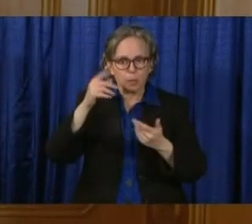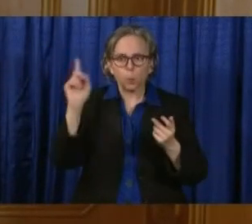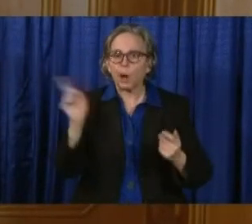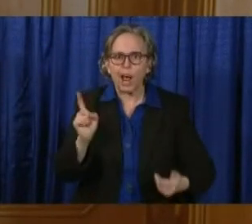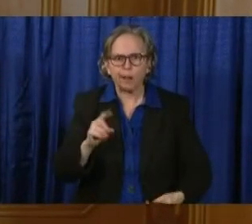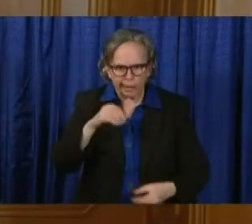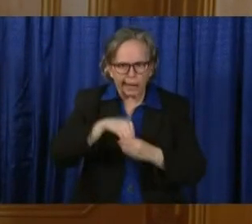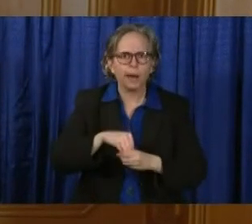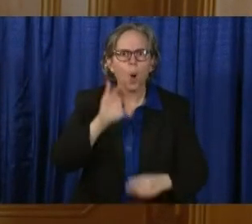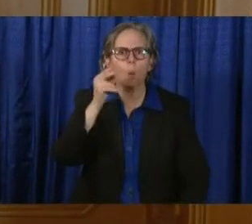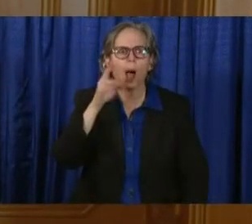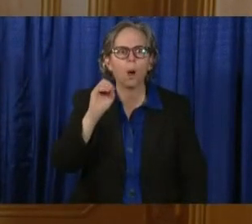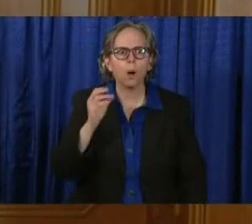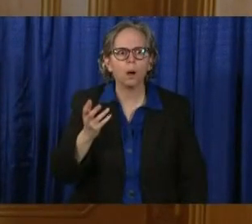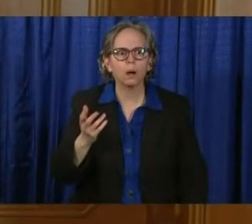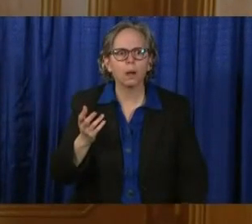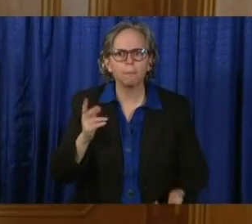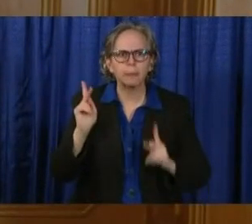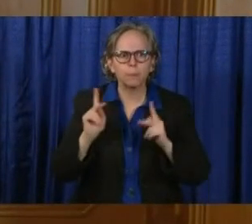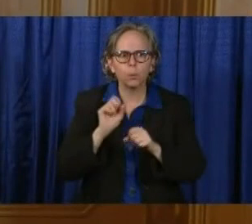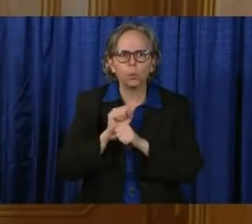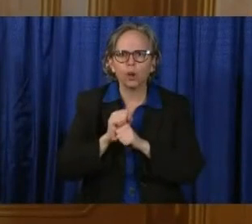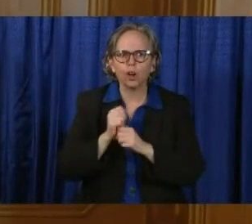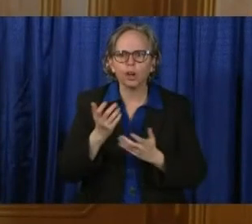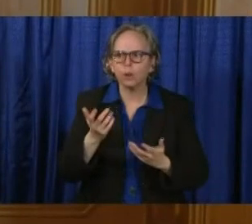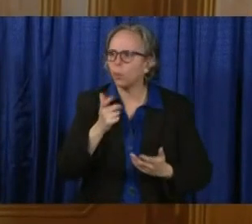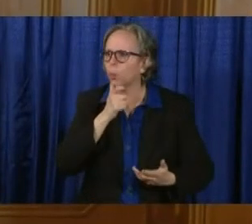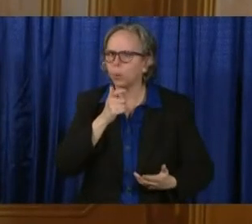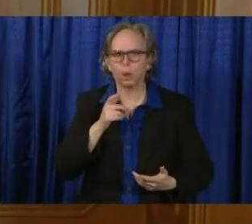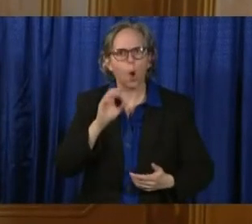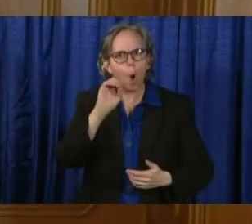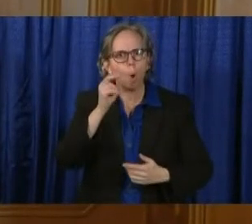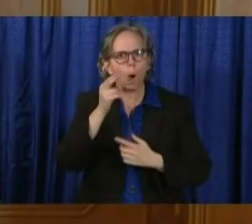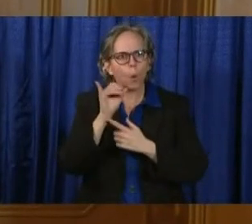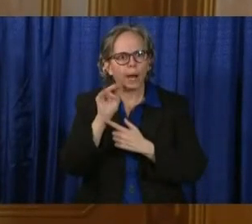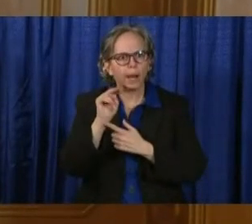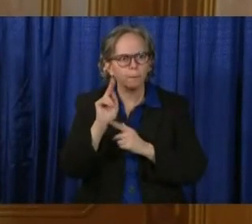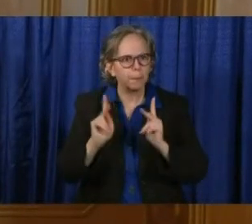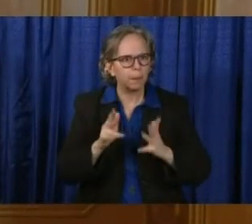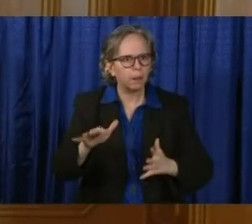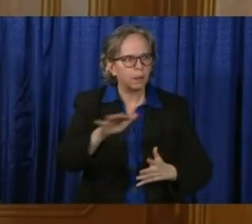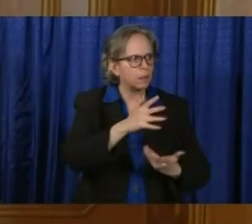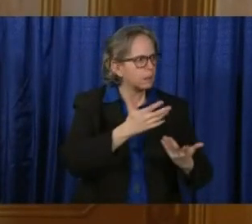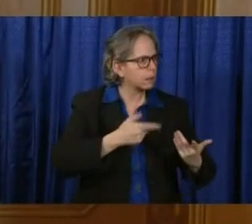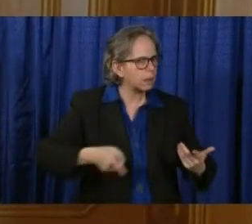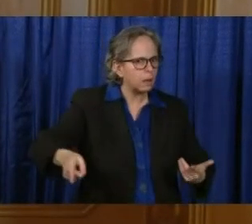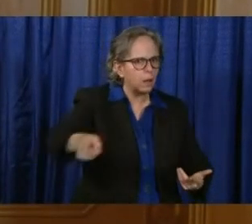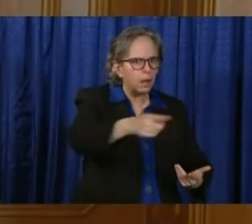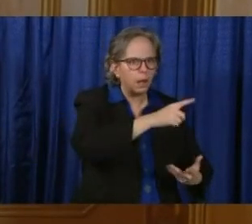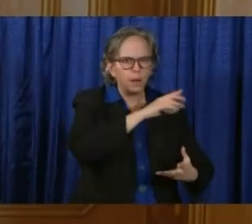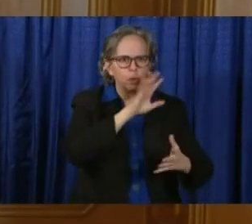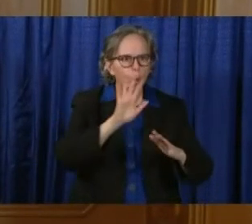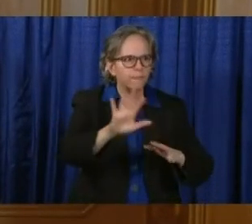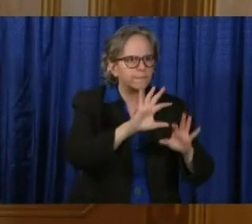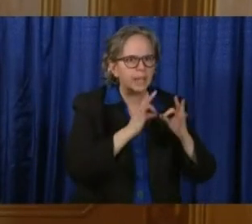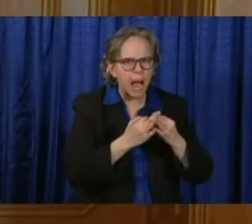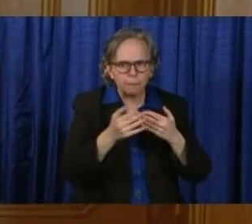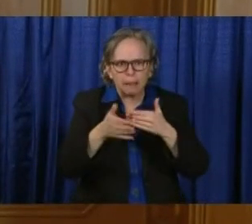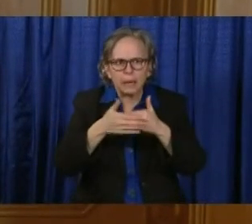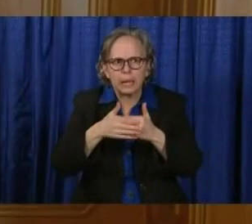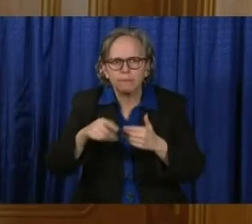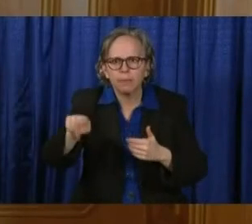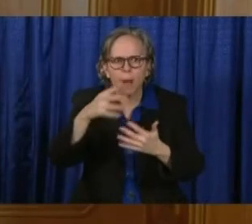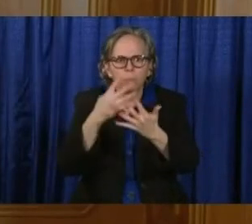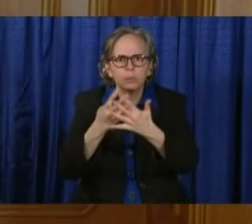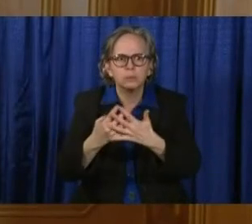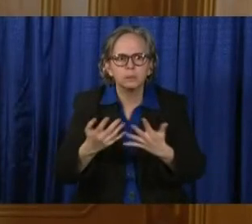Ohioans, our fellow citizens. Their families live there, live in the area. When an inmate gets